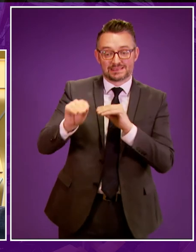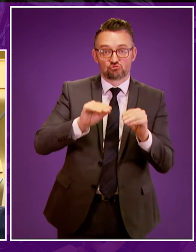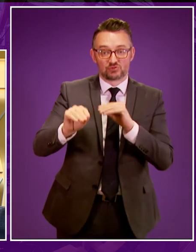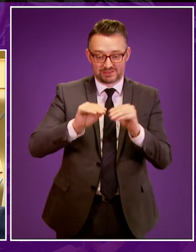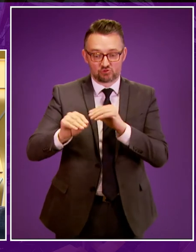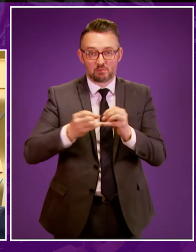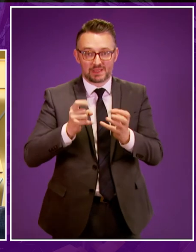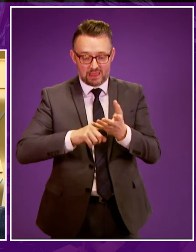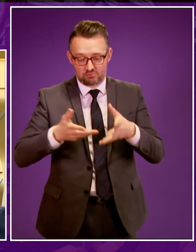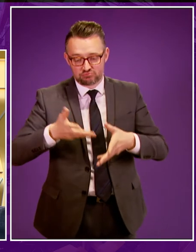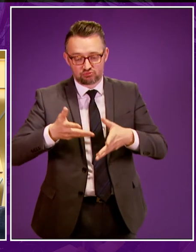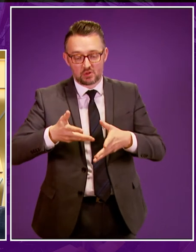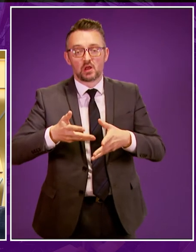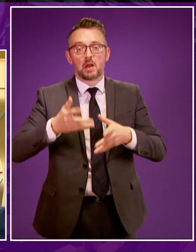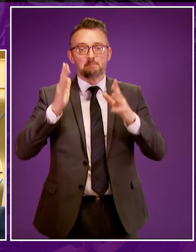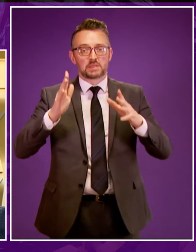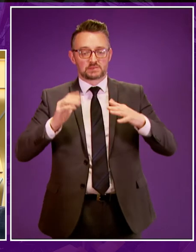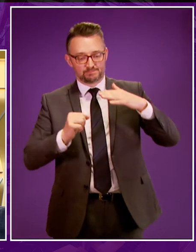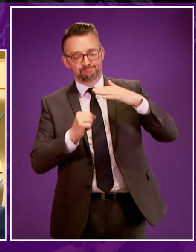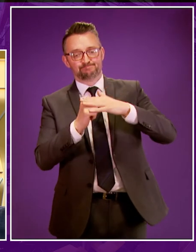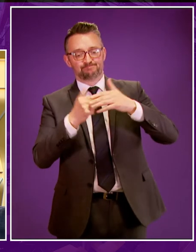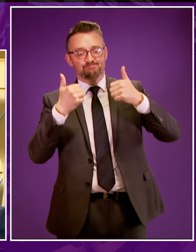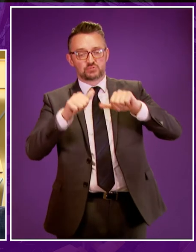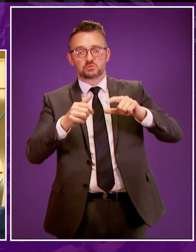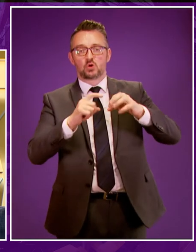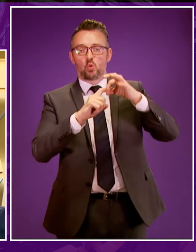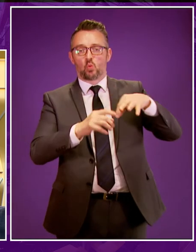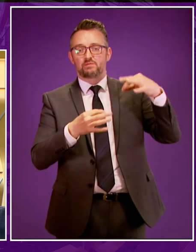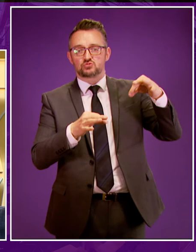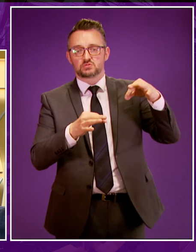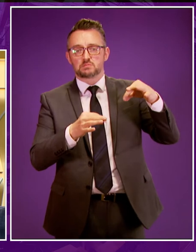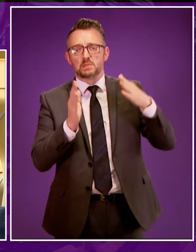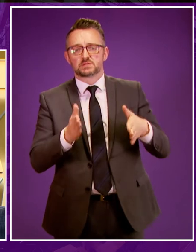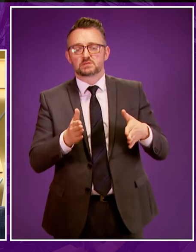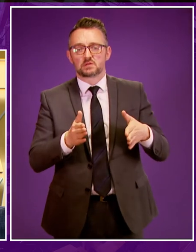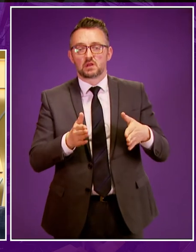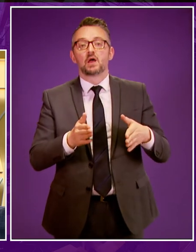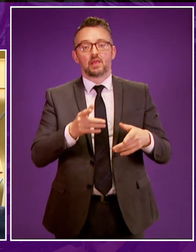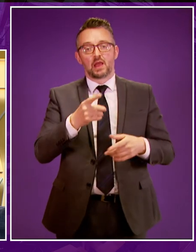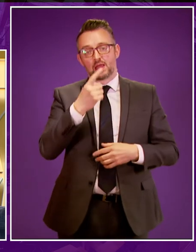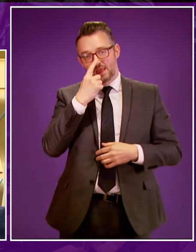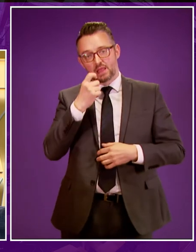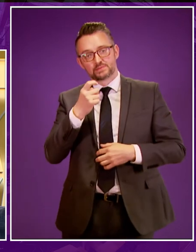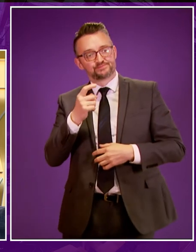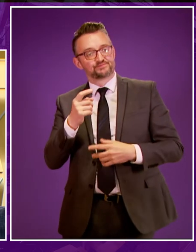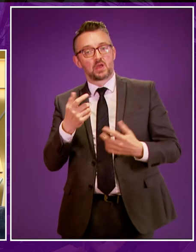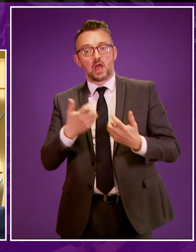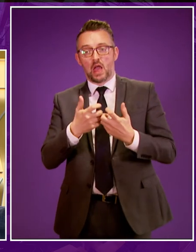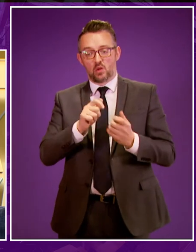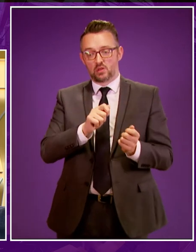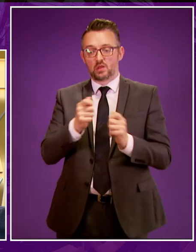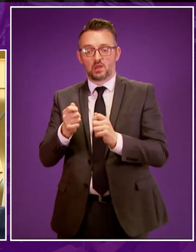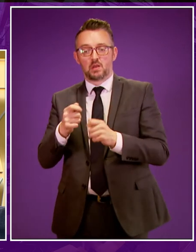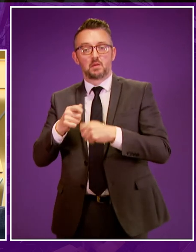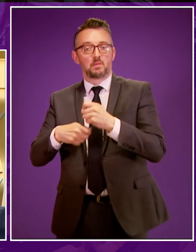reach the required qualifications that we want to see but also have access to the qualifications that would require them to take